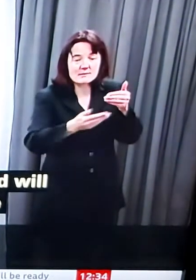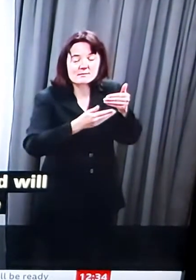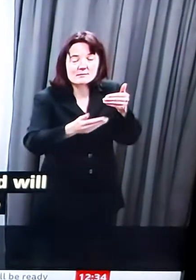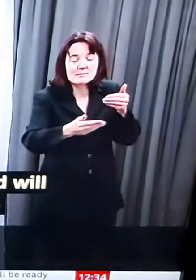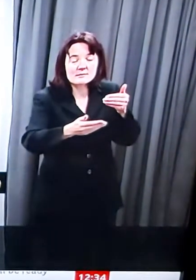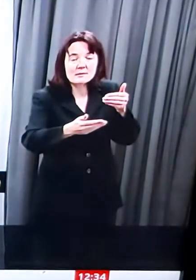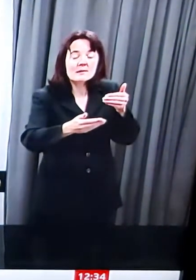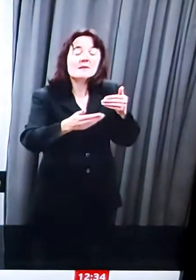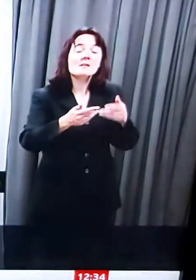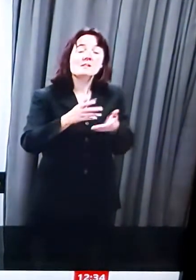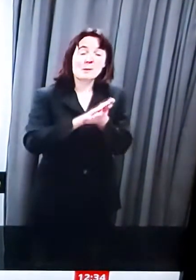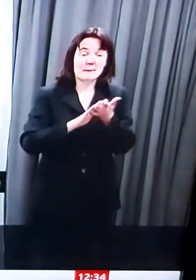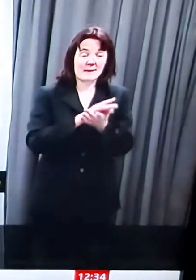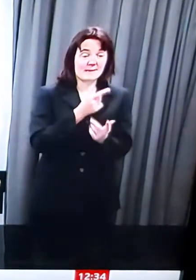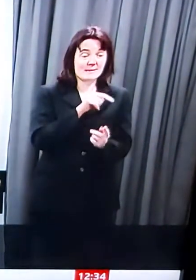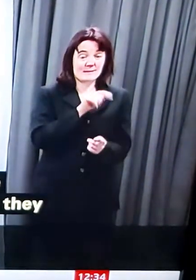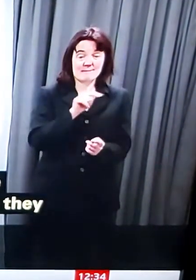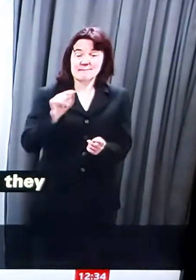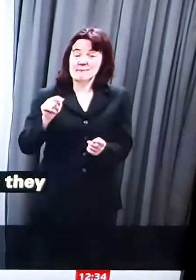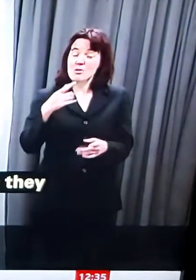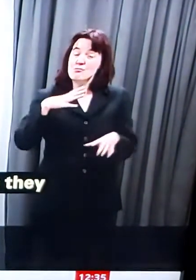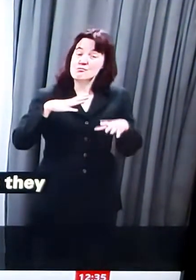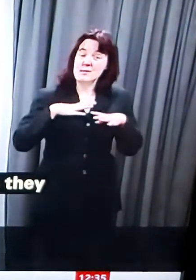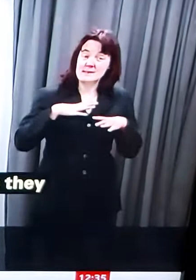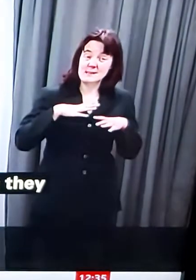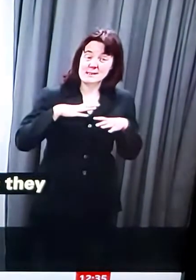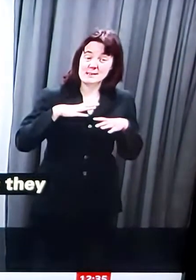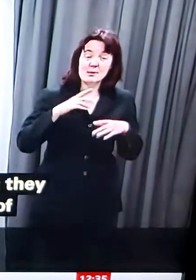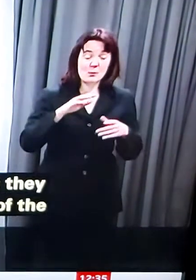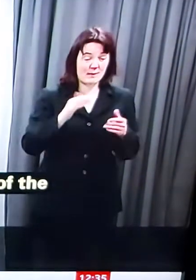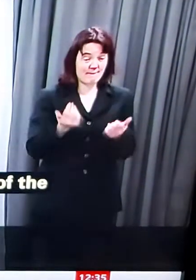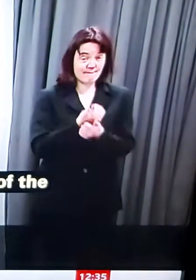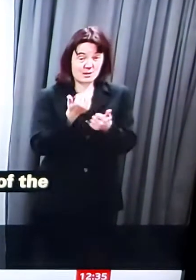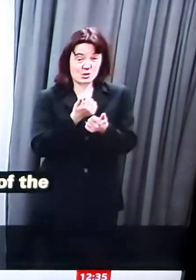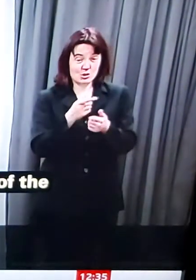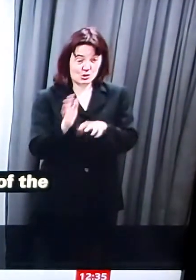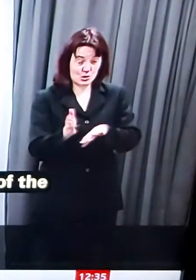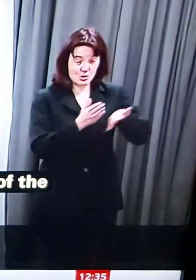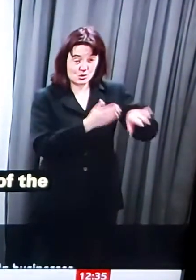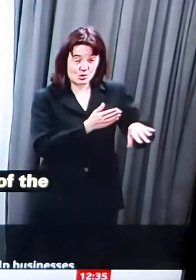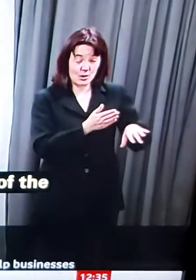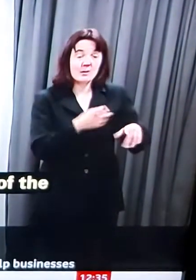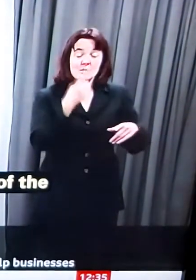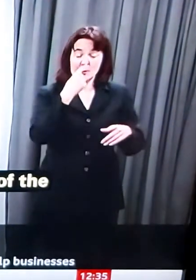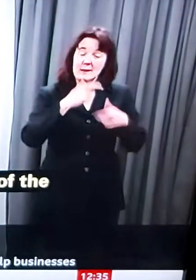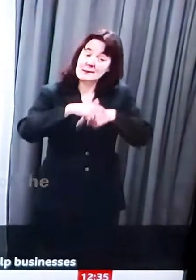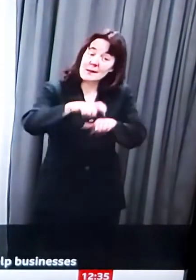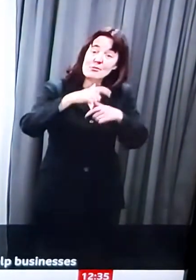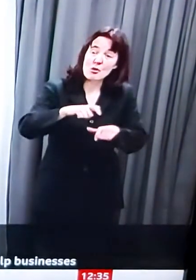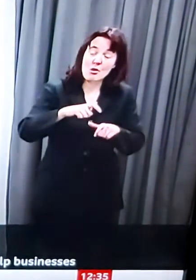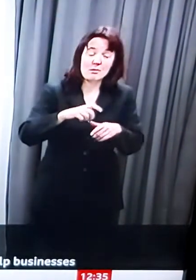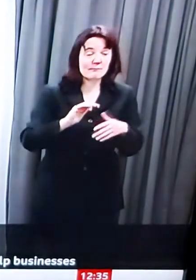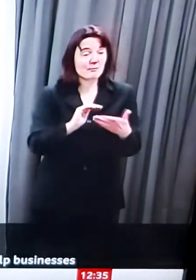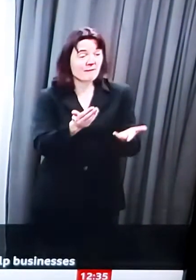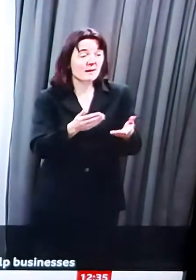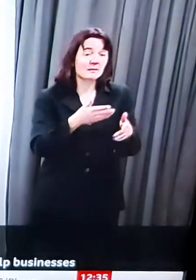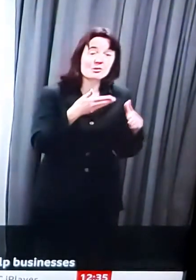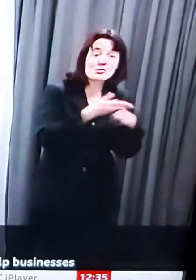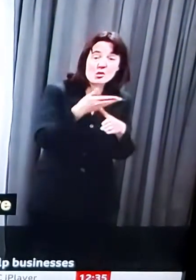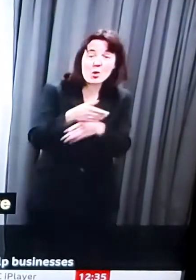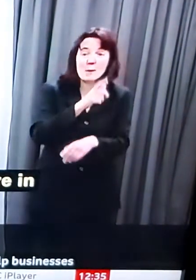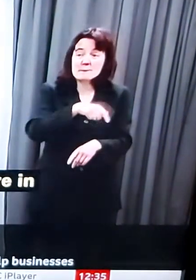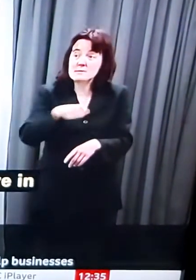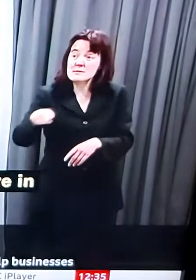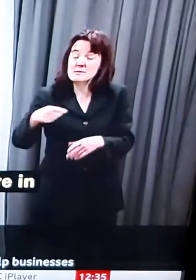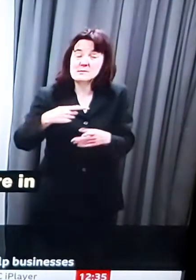when we come up the other side of this to go on providing jobs and futures here in Wales. And